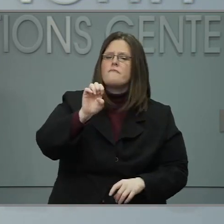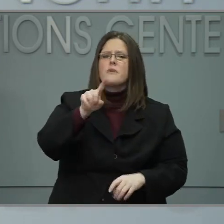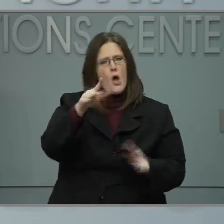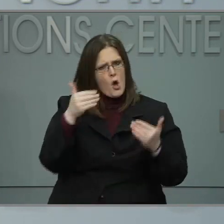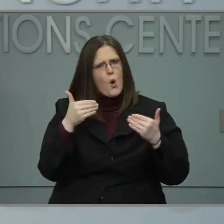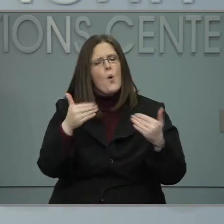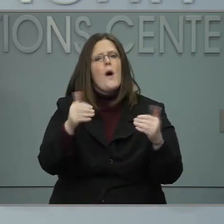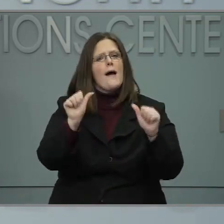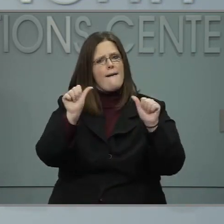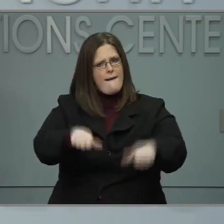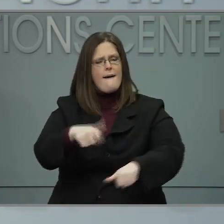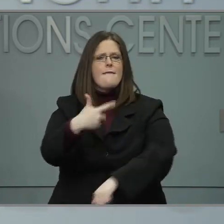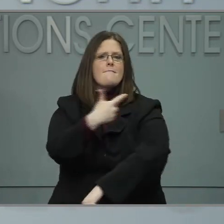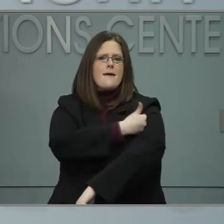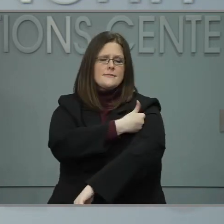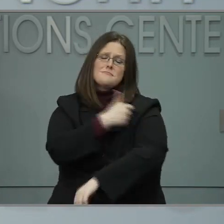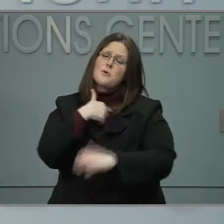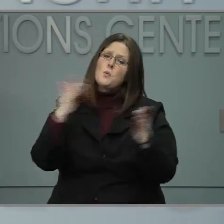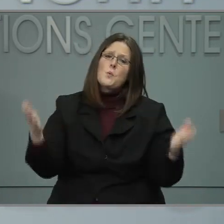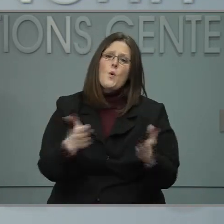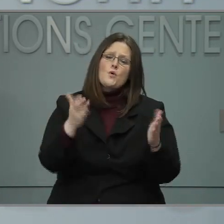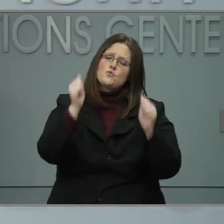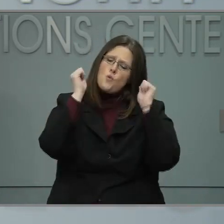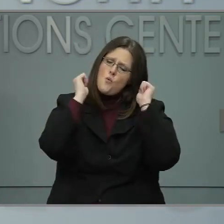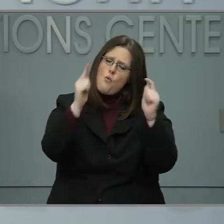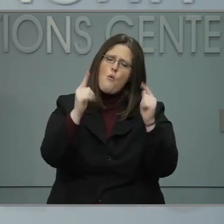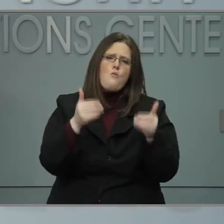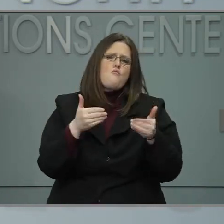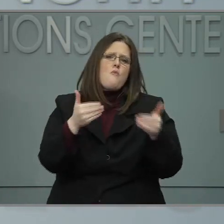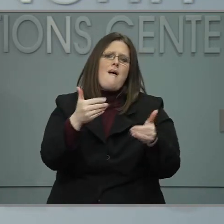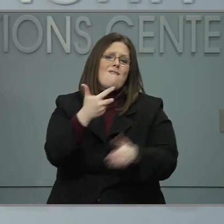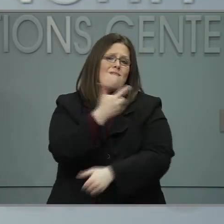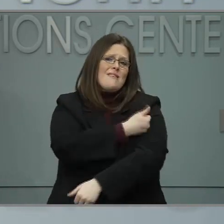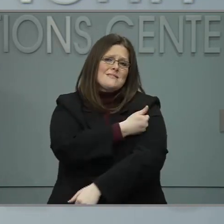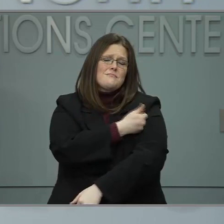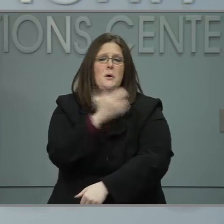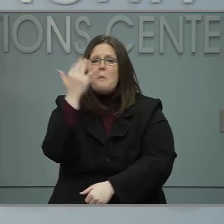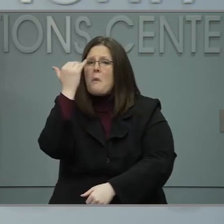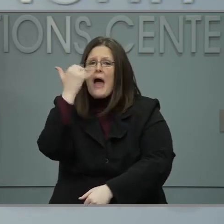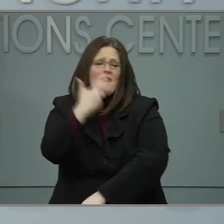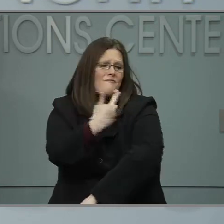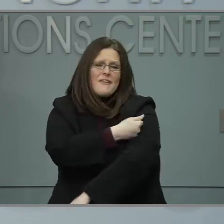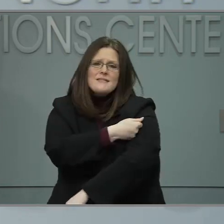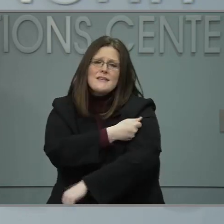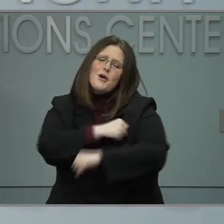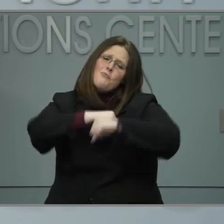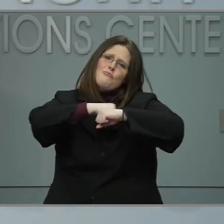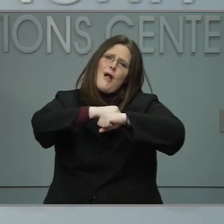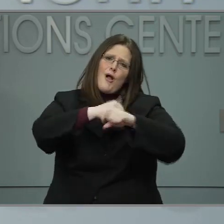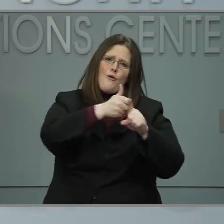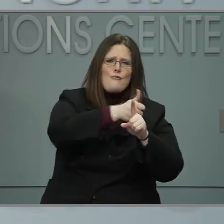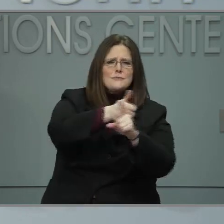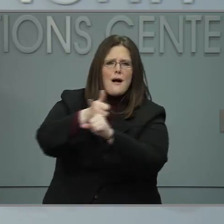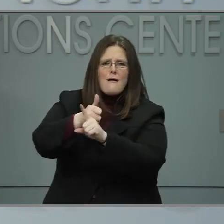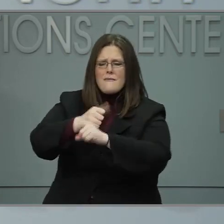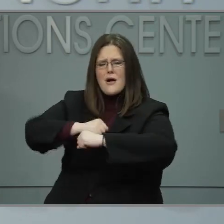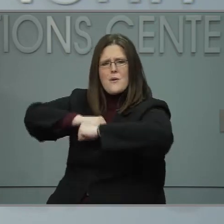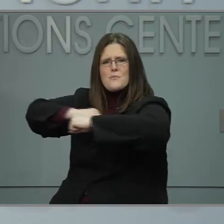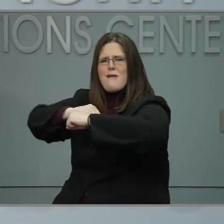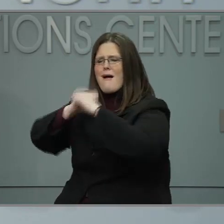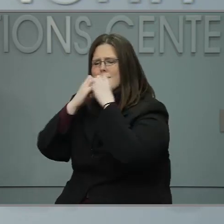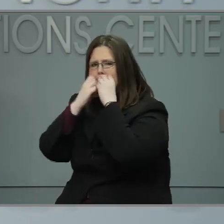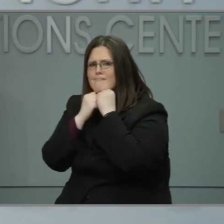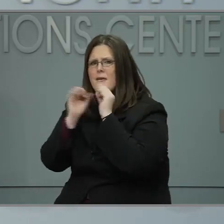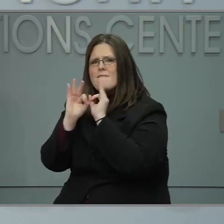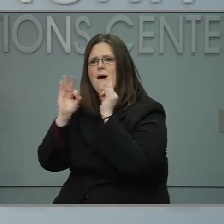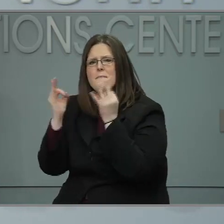encourage everyone to get the vaccine for yourself, for your family and for others who live and work